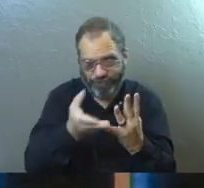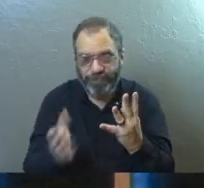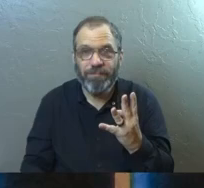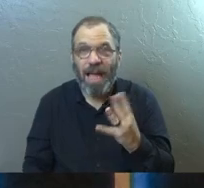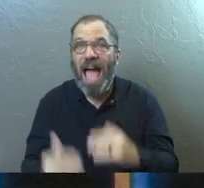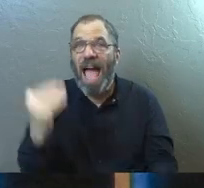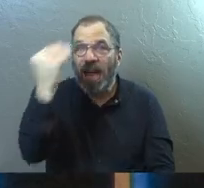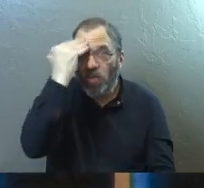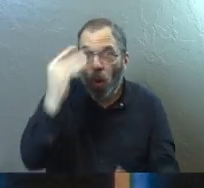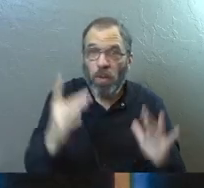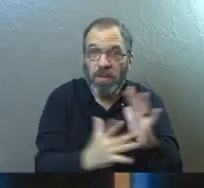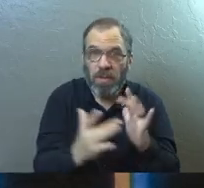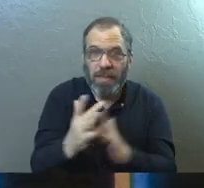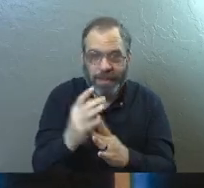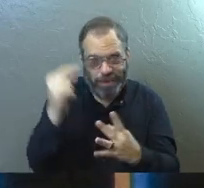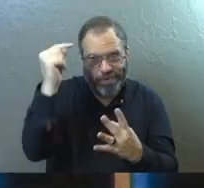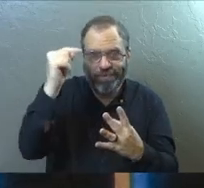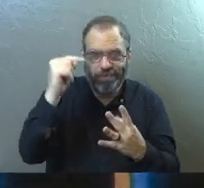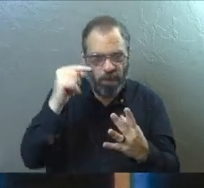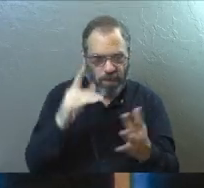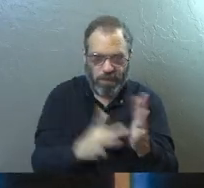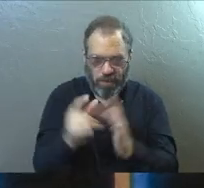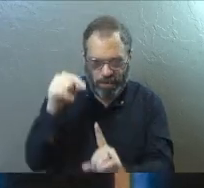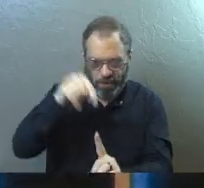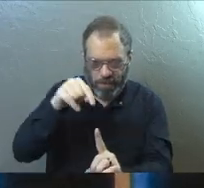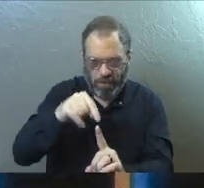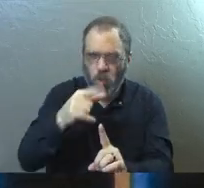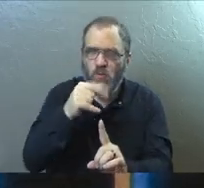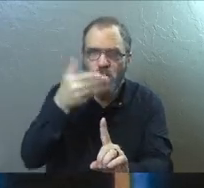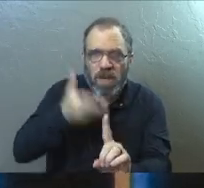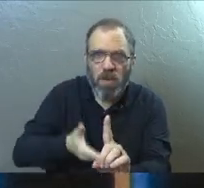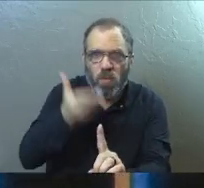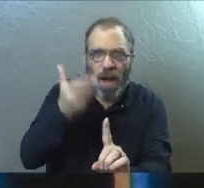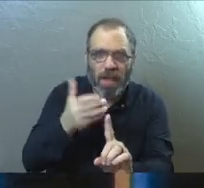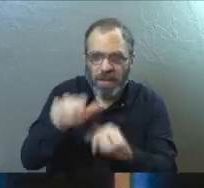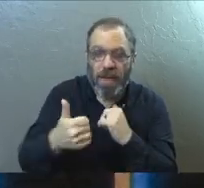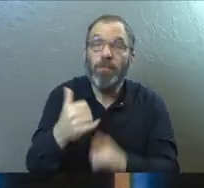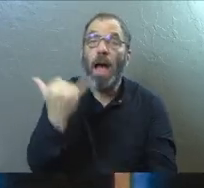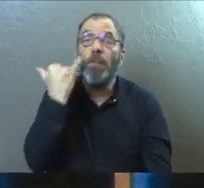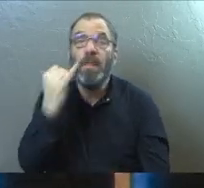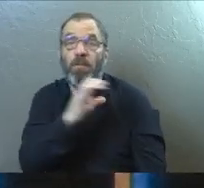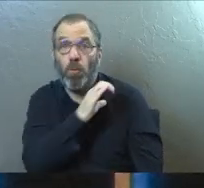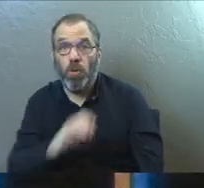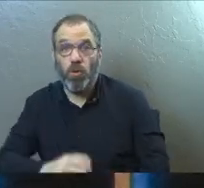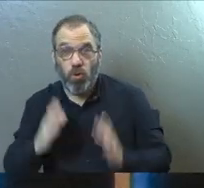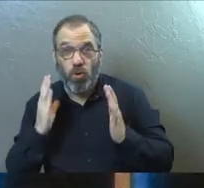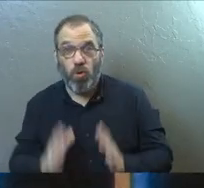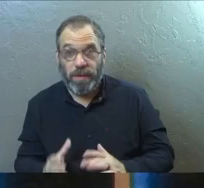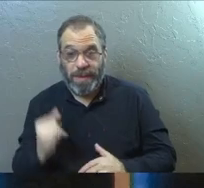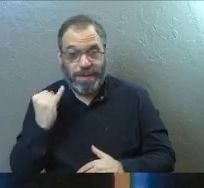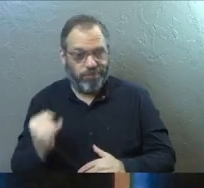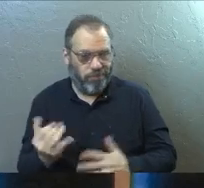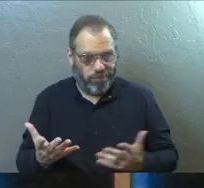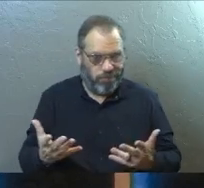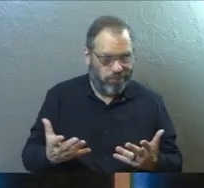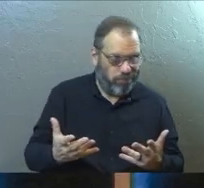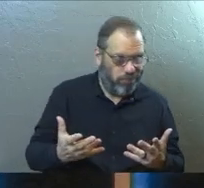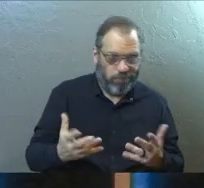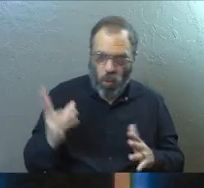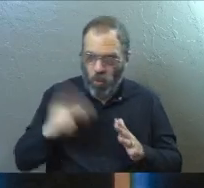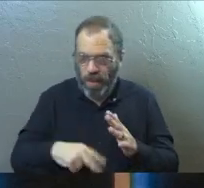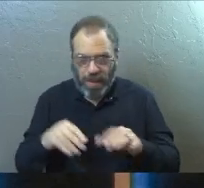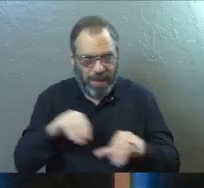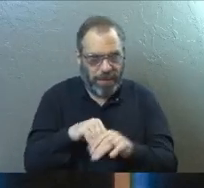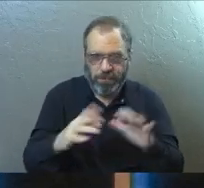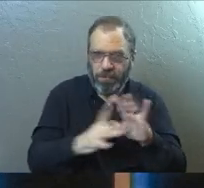know who Jesus is and what he was about and let that challenge you. If you're a Christian here today and you're not sure where you should be